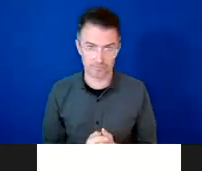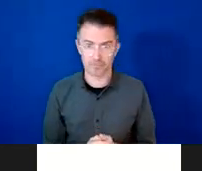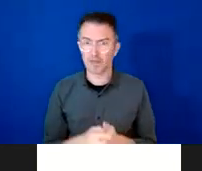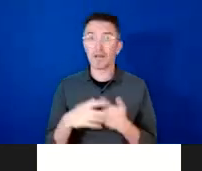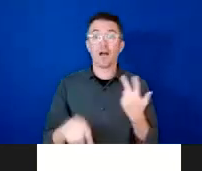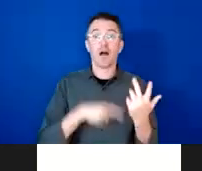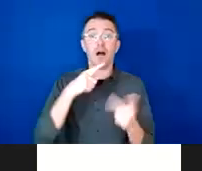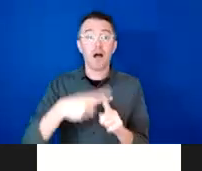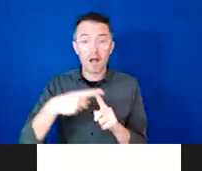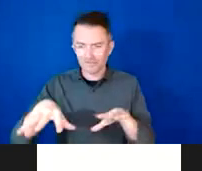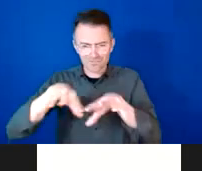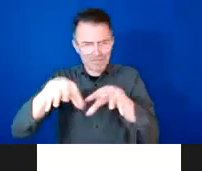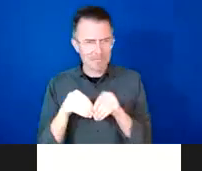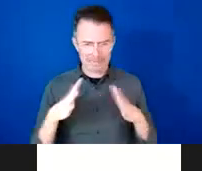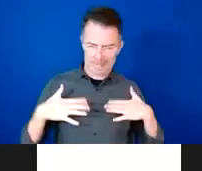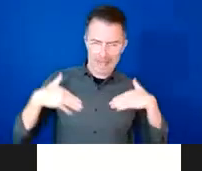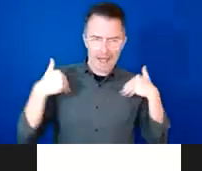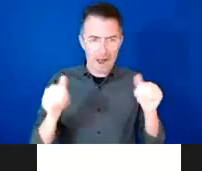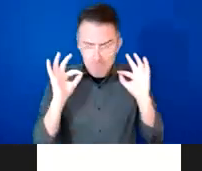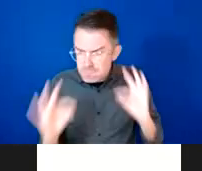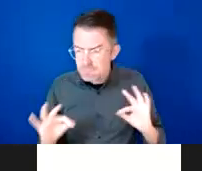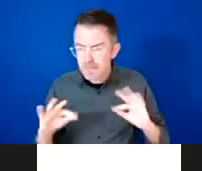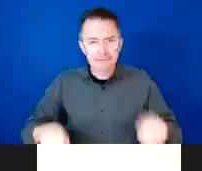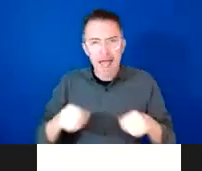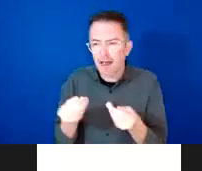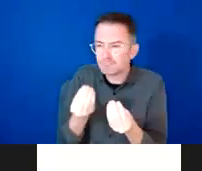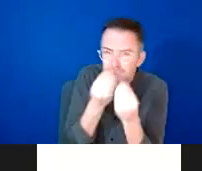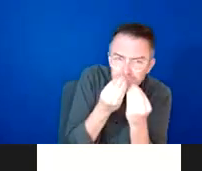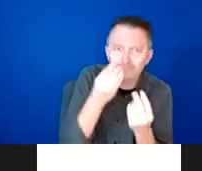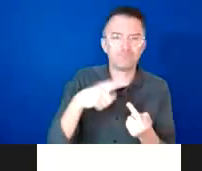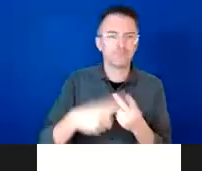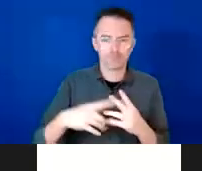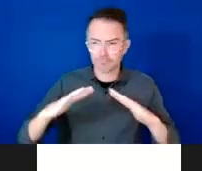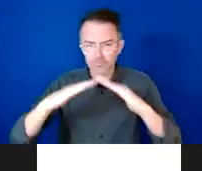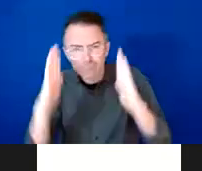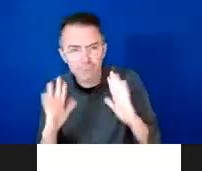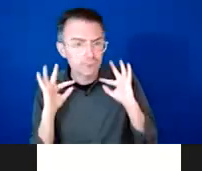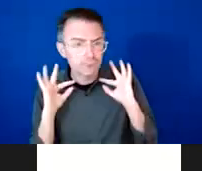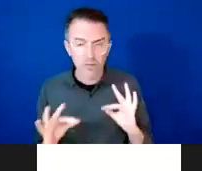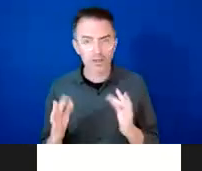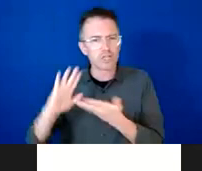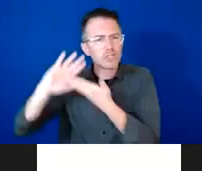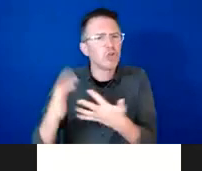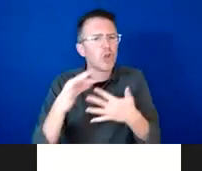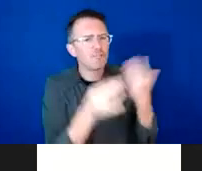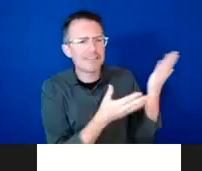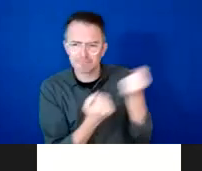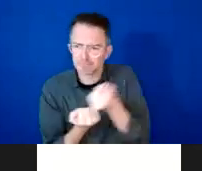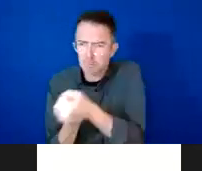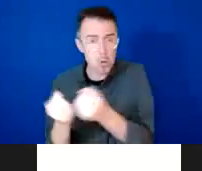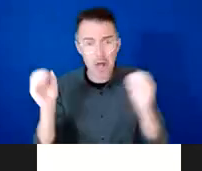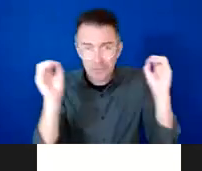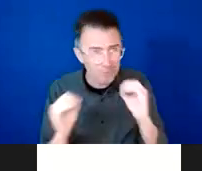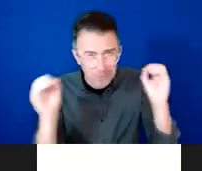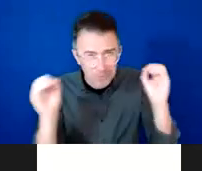we are continuing our advocacy in earnest with the local and national government to enhance services to the climate affected